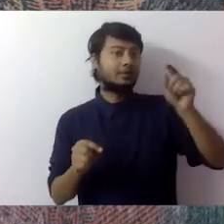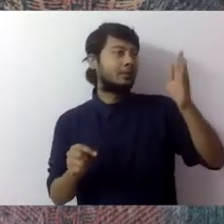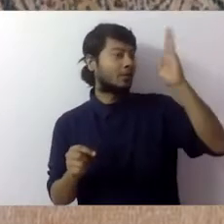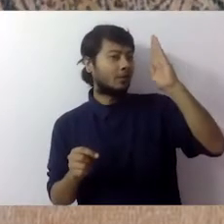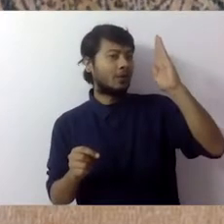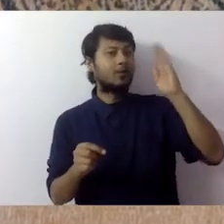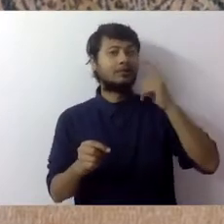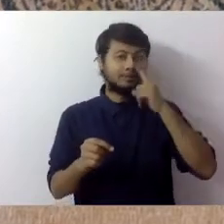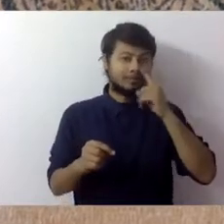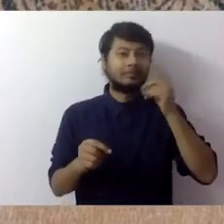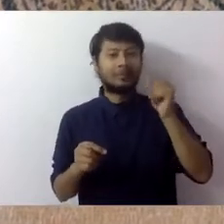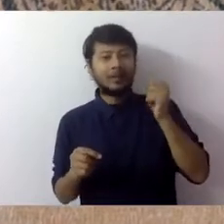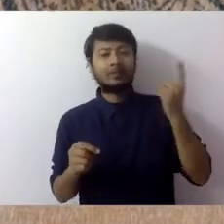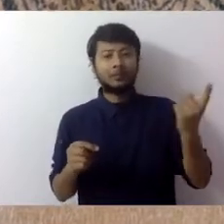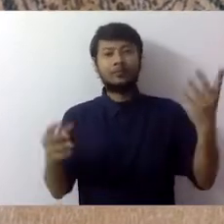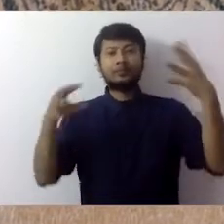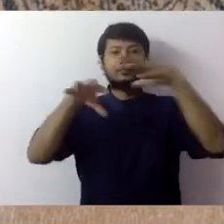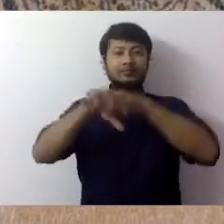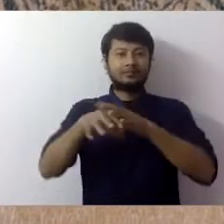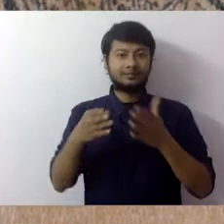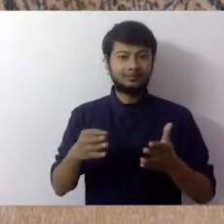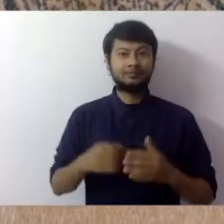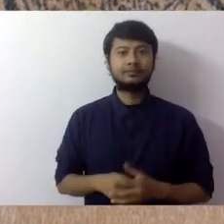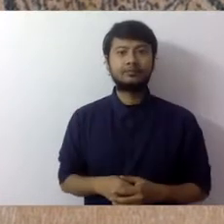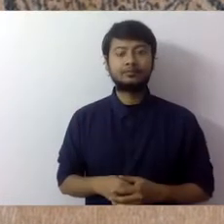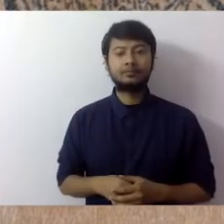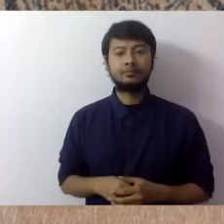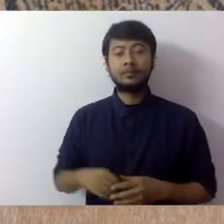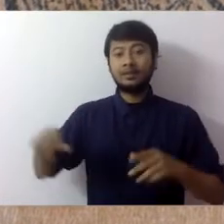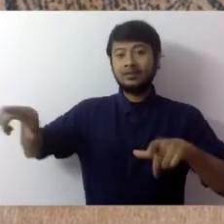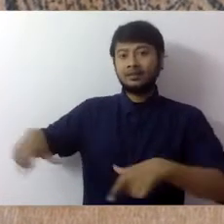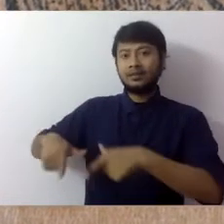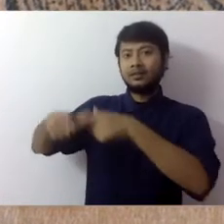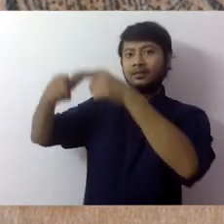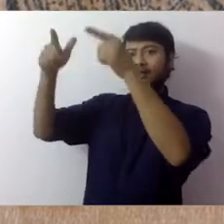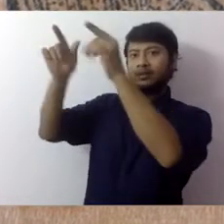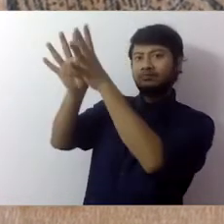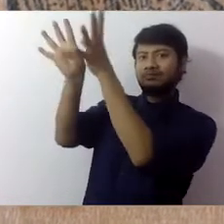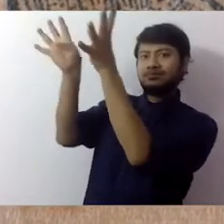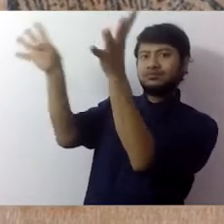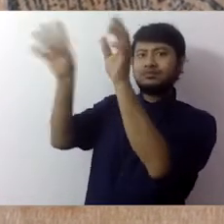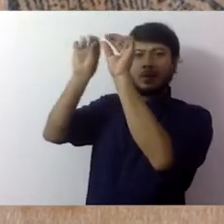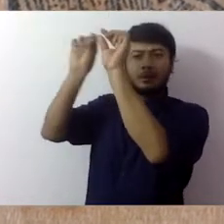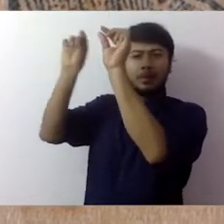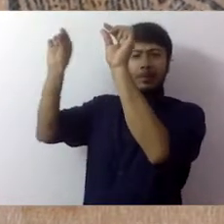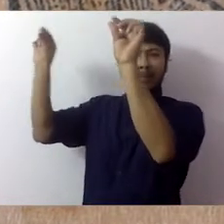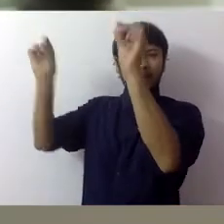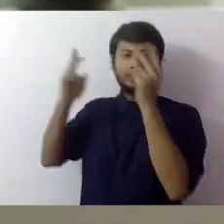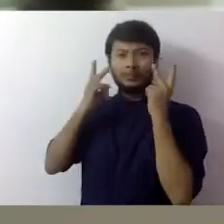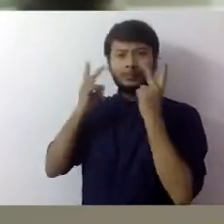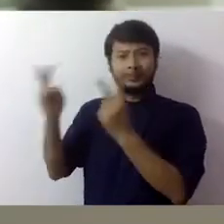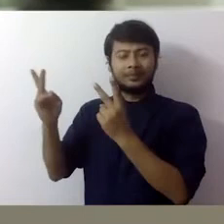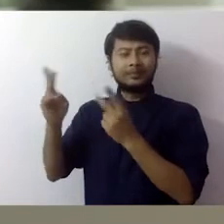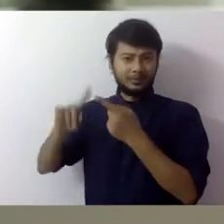goddesses. The European influence in this image is visible in the addition of the Corinthian arches and the hint of a pediment that tops the composition.